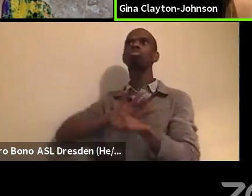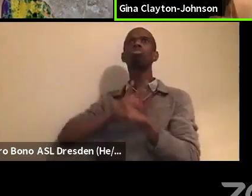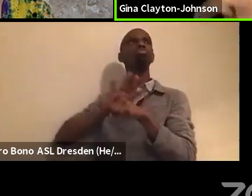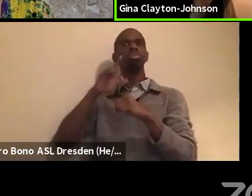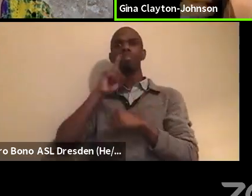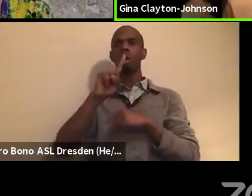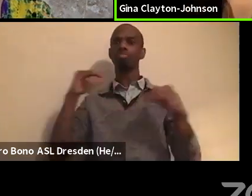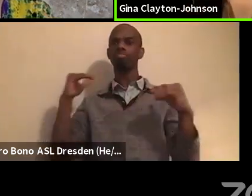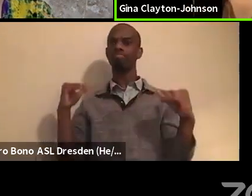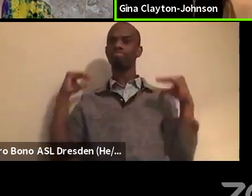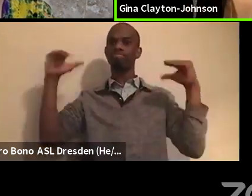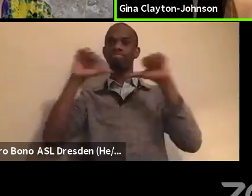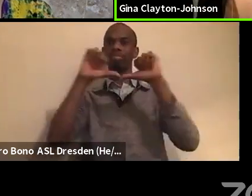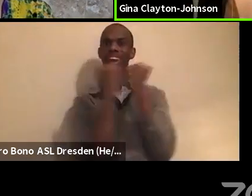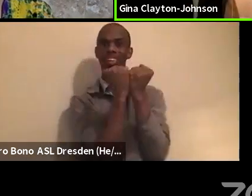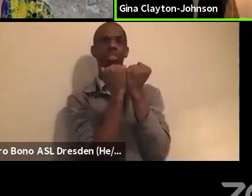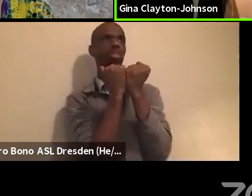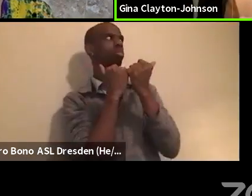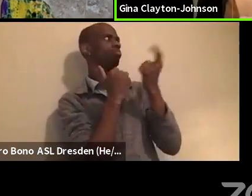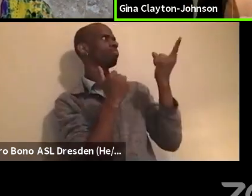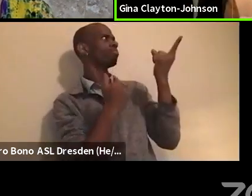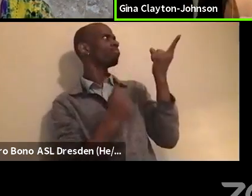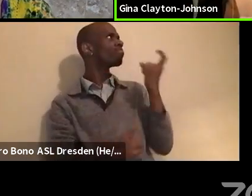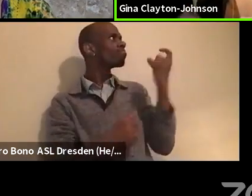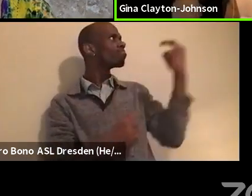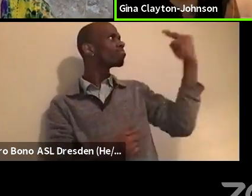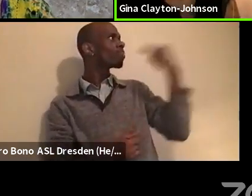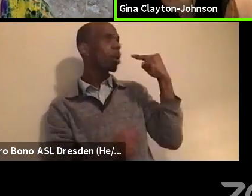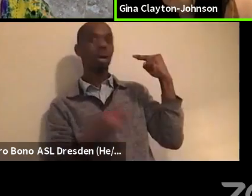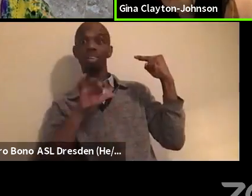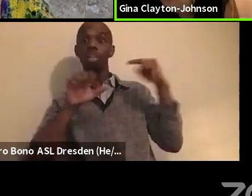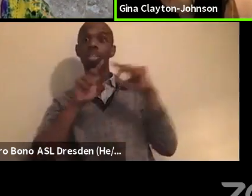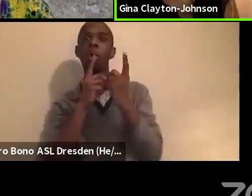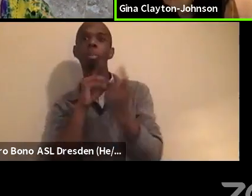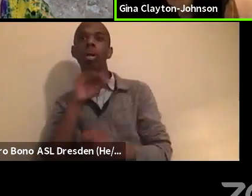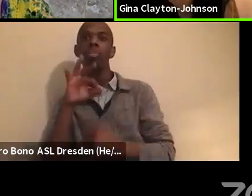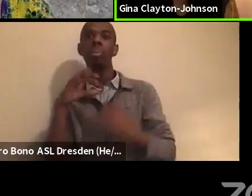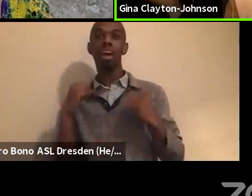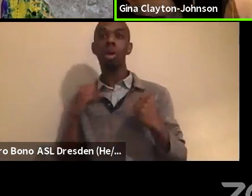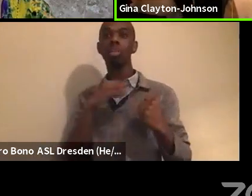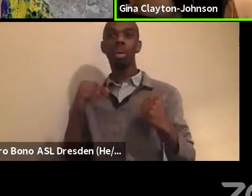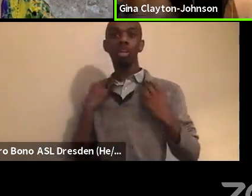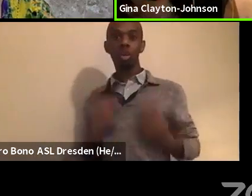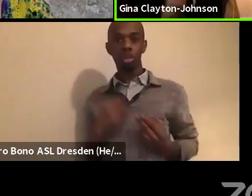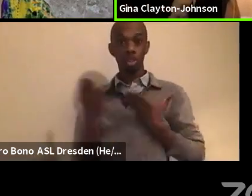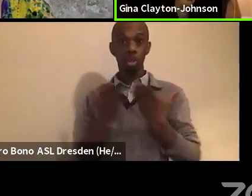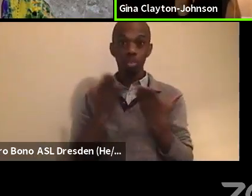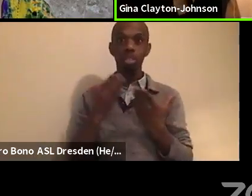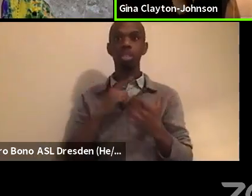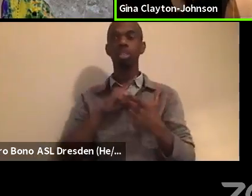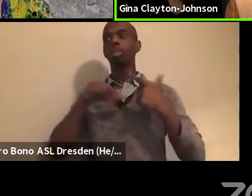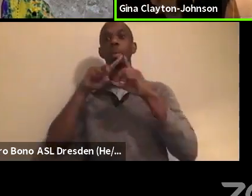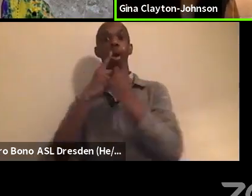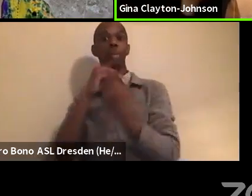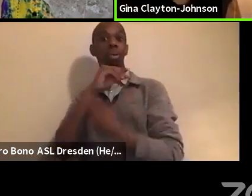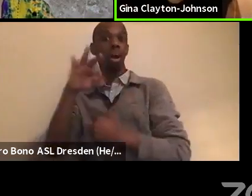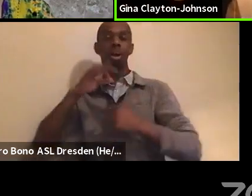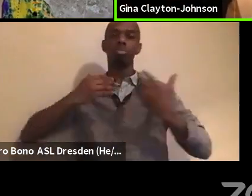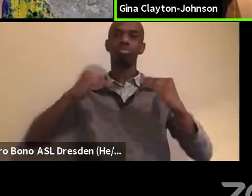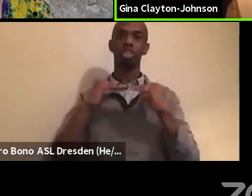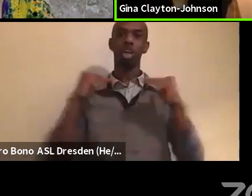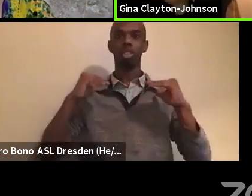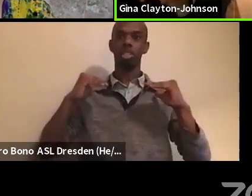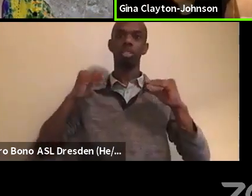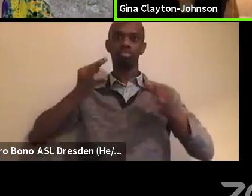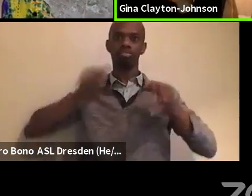so Department of Health and Human Services, um, the Department of Justice, um, there are things that we can,